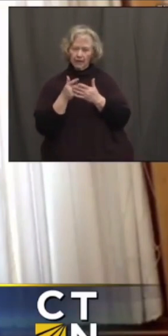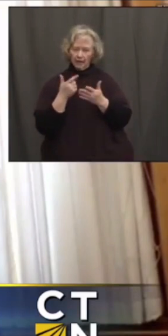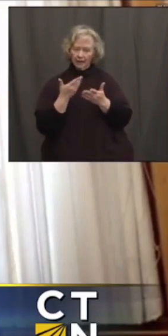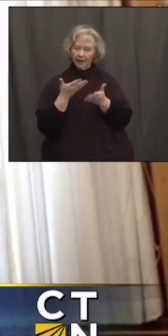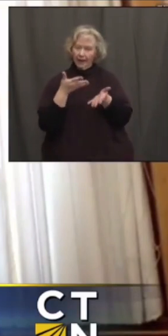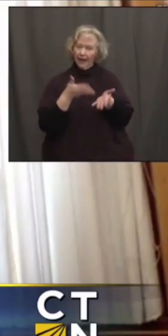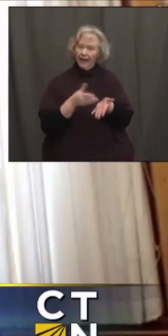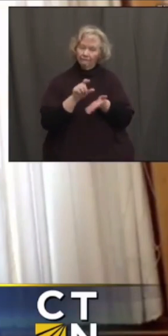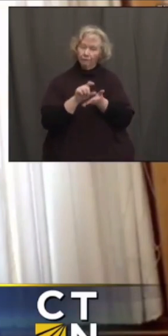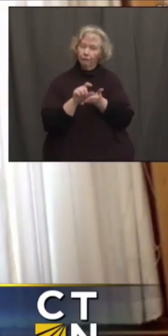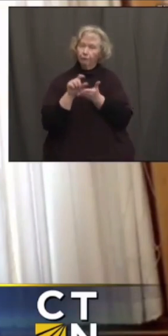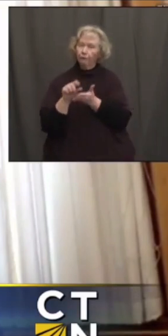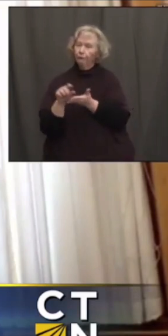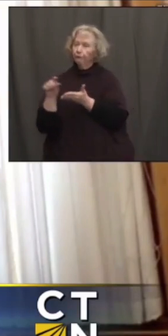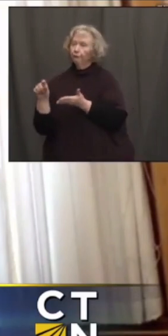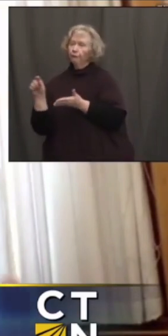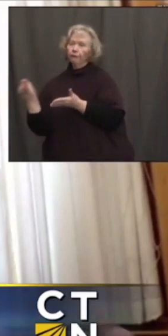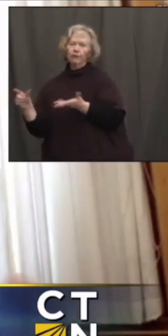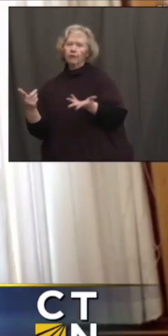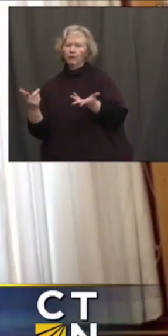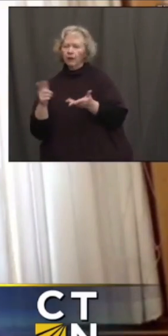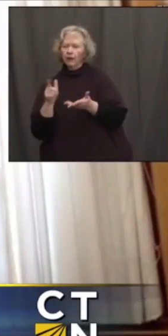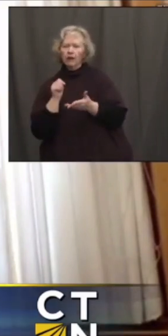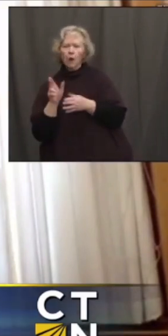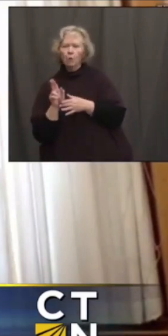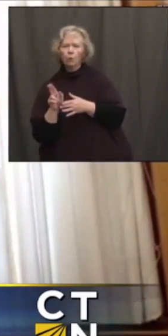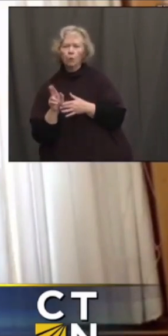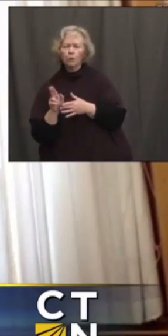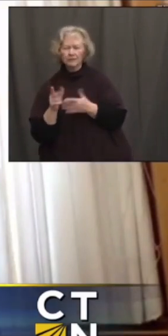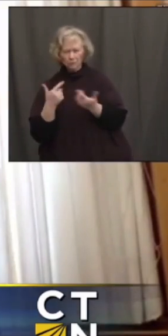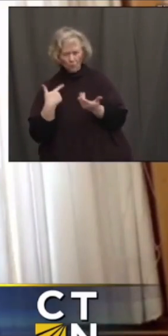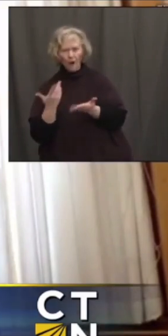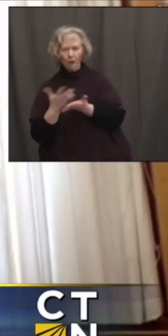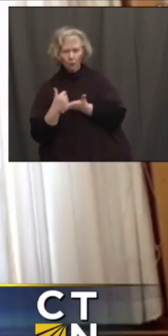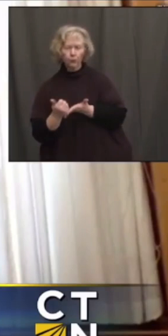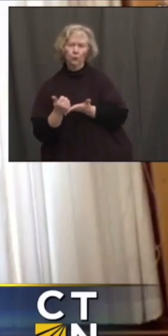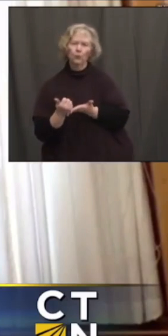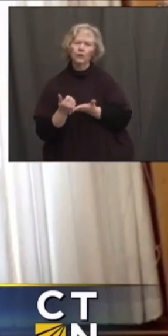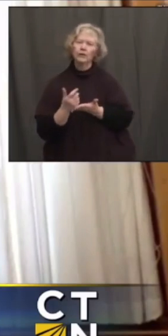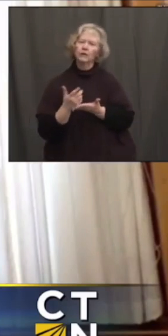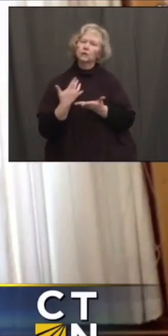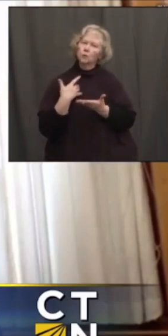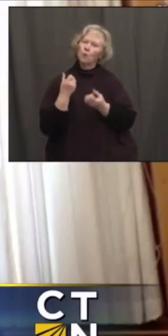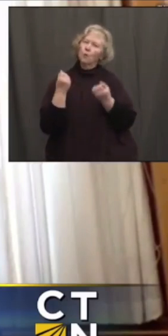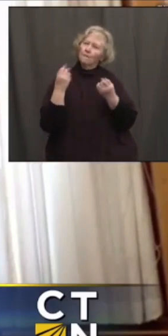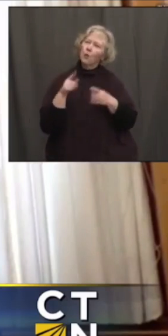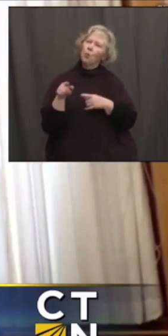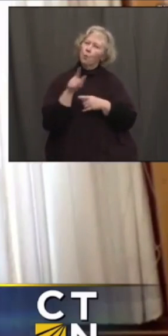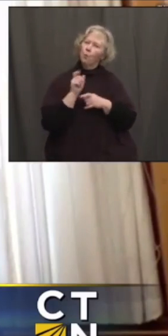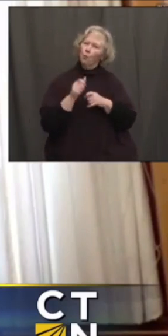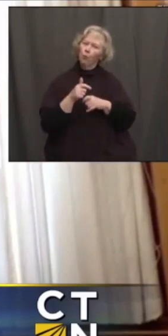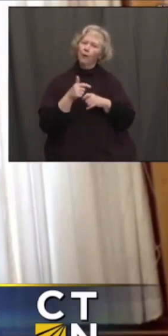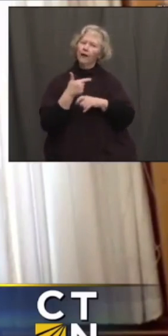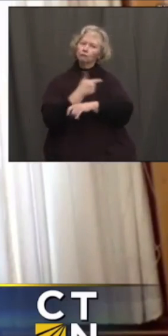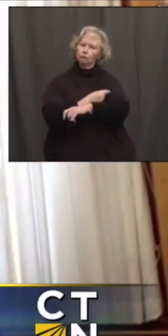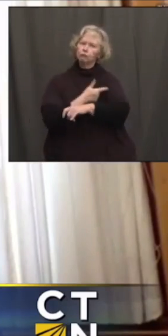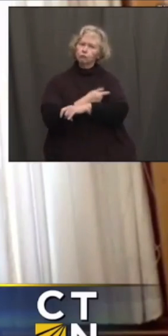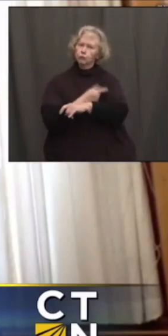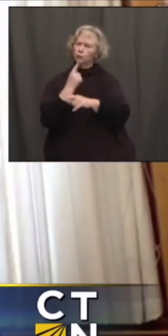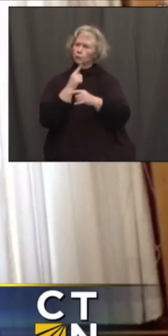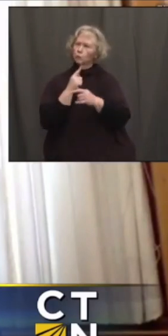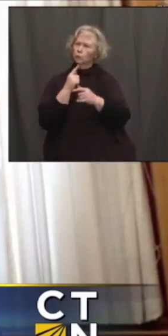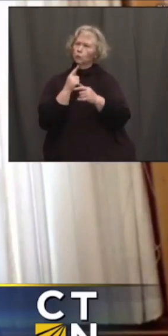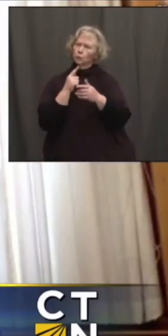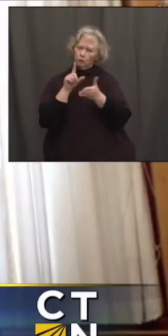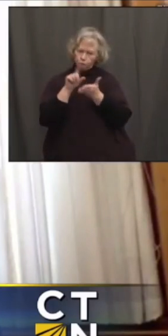unused inventory all over the place. And we really want to have that right balance where we've got a lot of vaccinators who can get out into all the corners, particularly